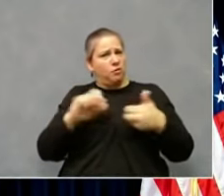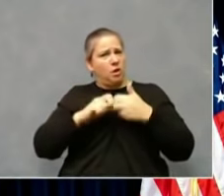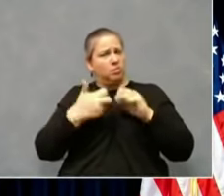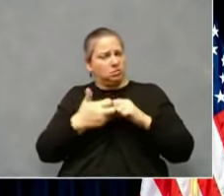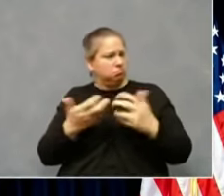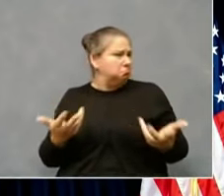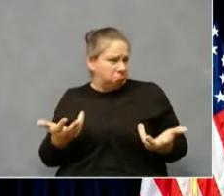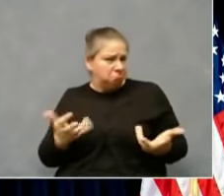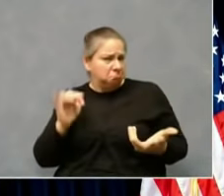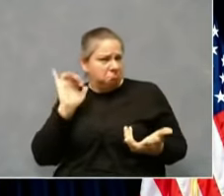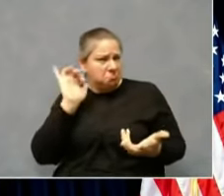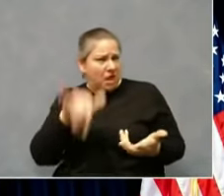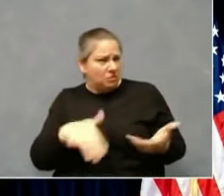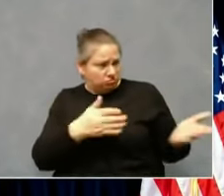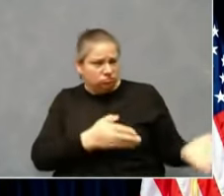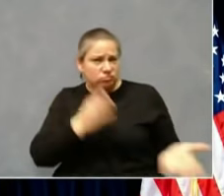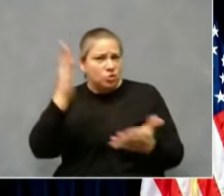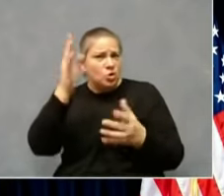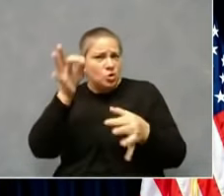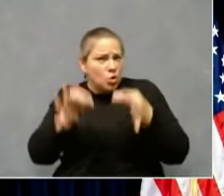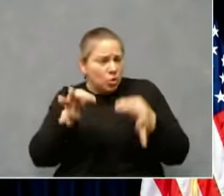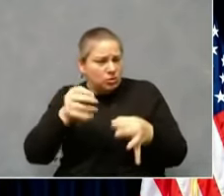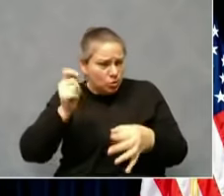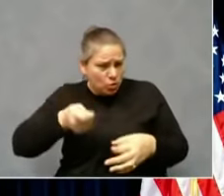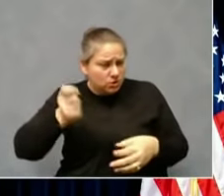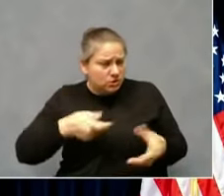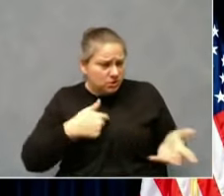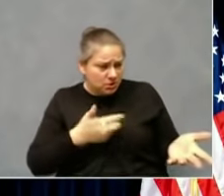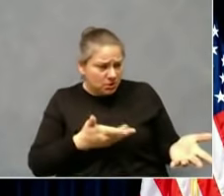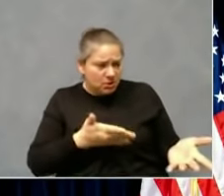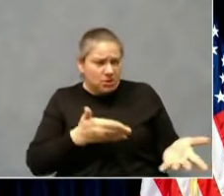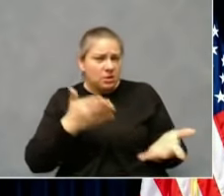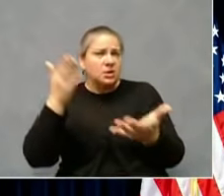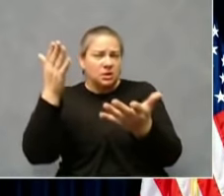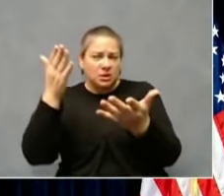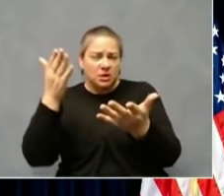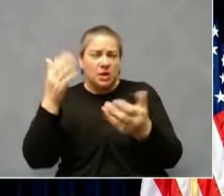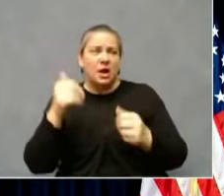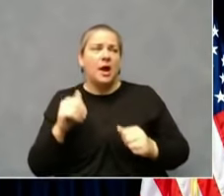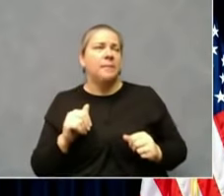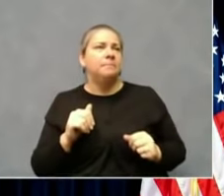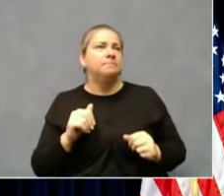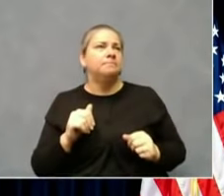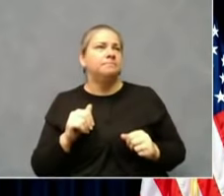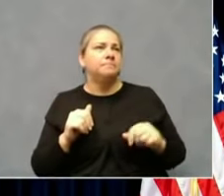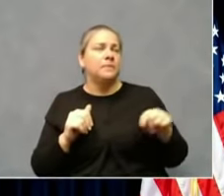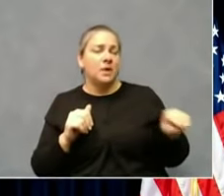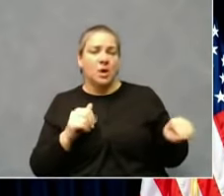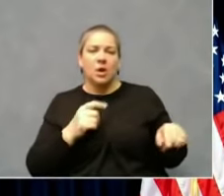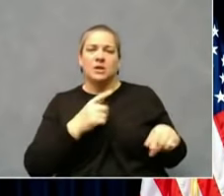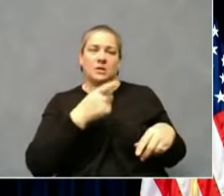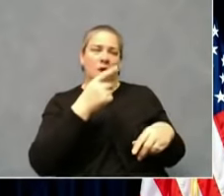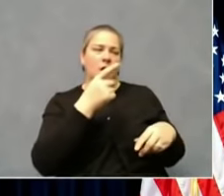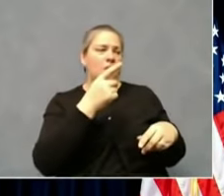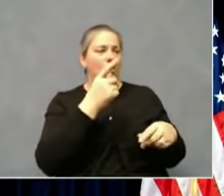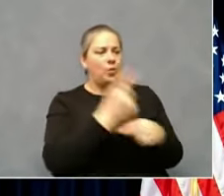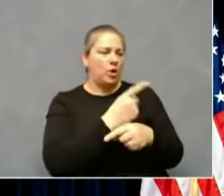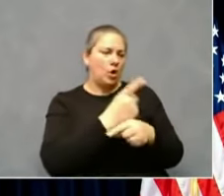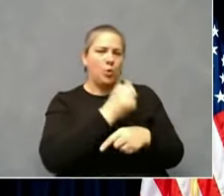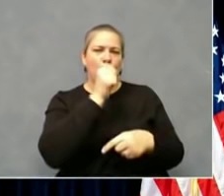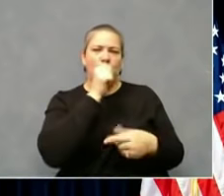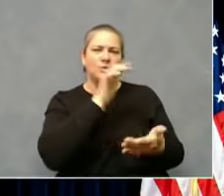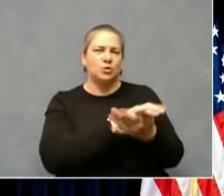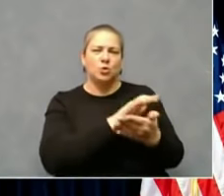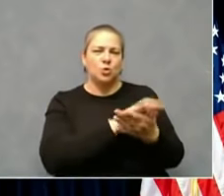country. These are just, I believe, not regular private schools, but religious-based